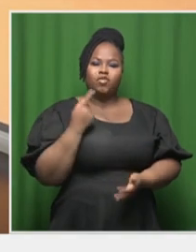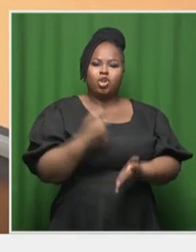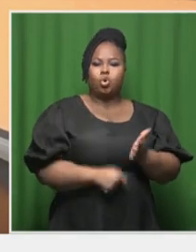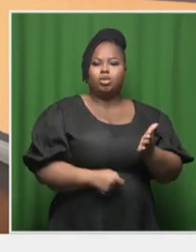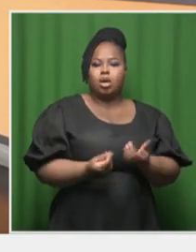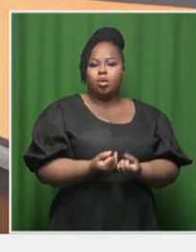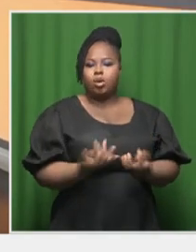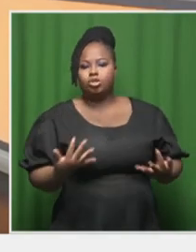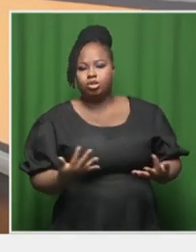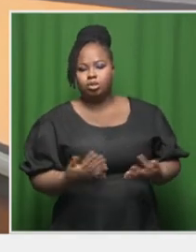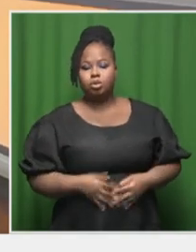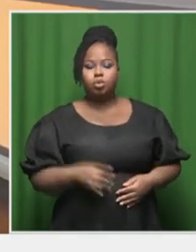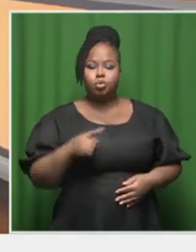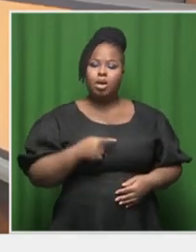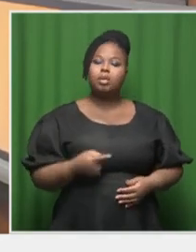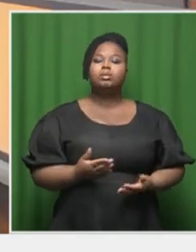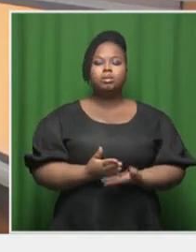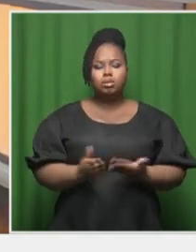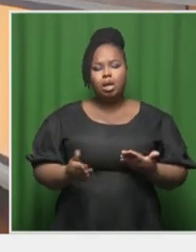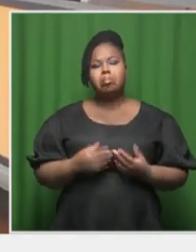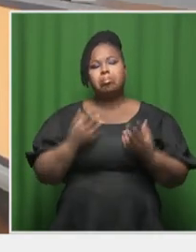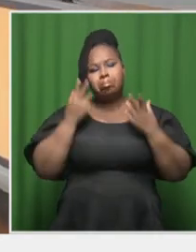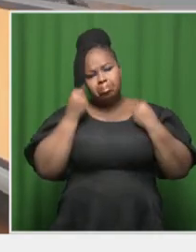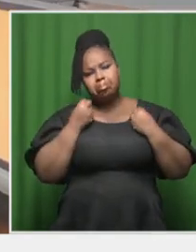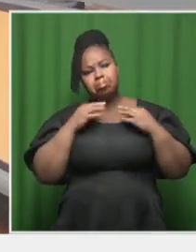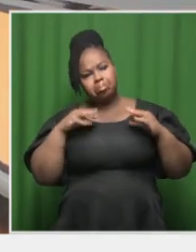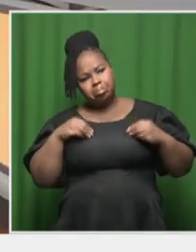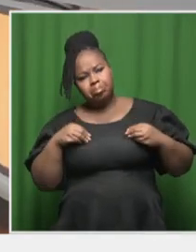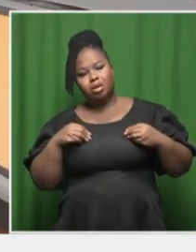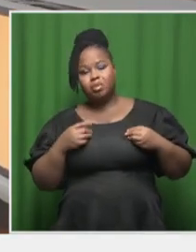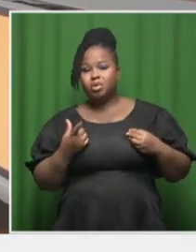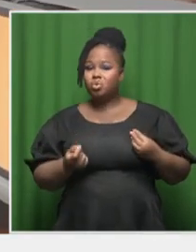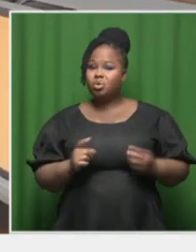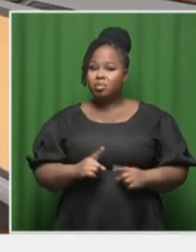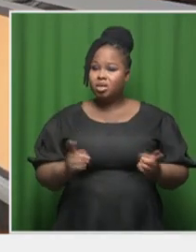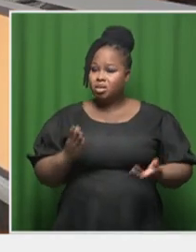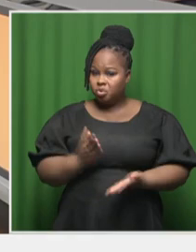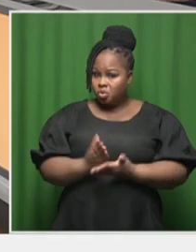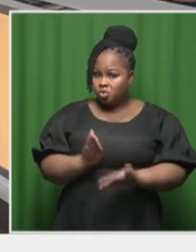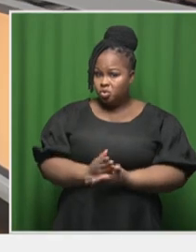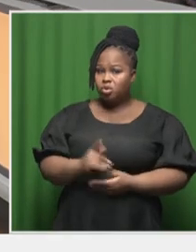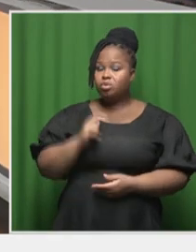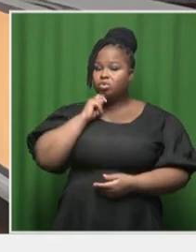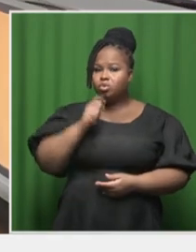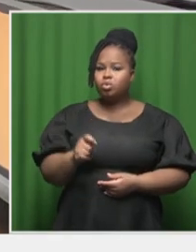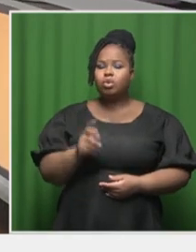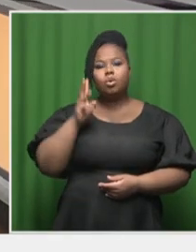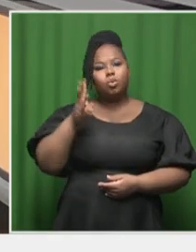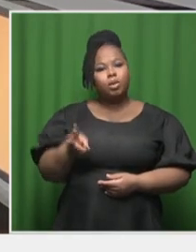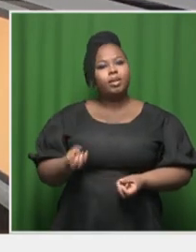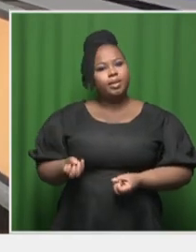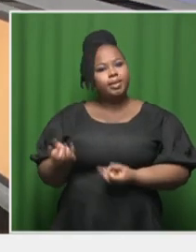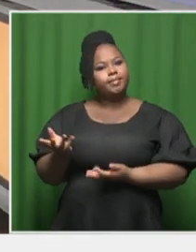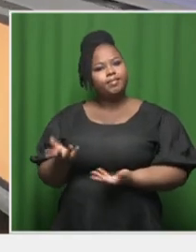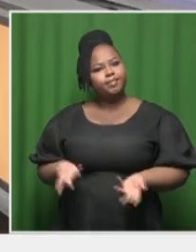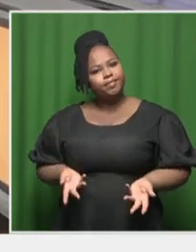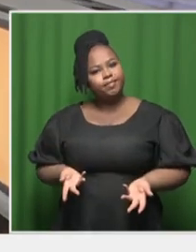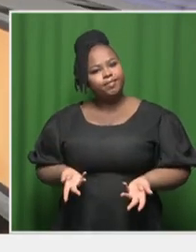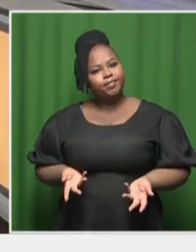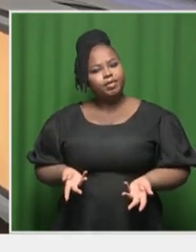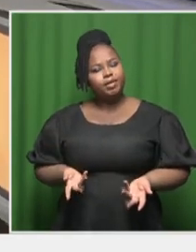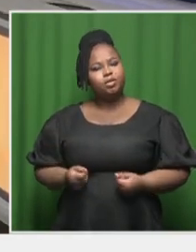as people want to do exactly what you're asking of them, you know, there's no guarantee that they're actually going to get